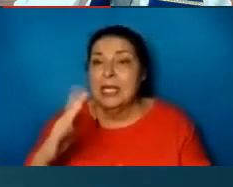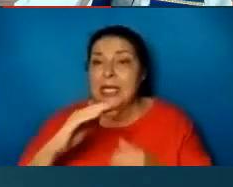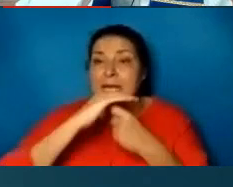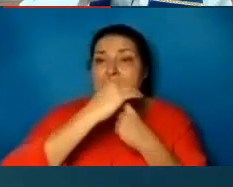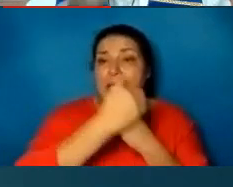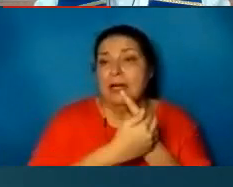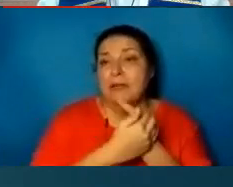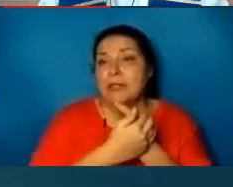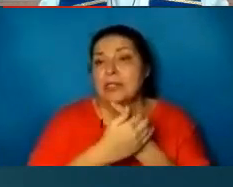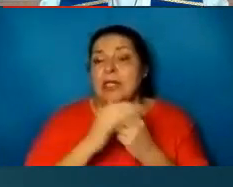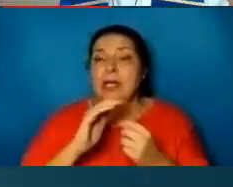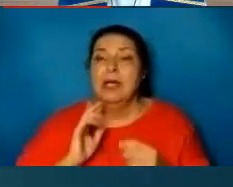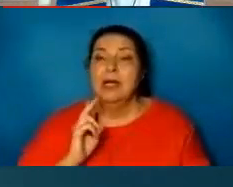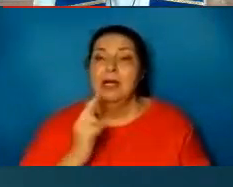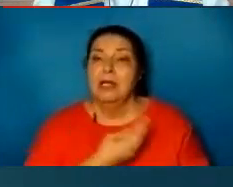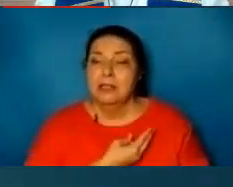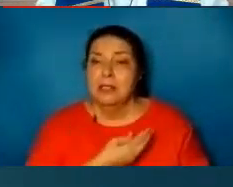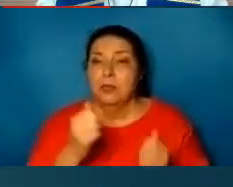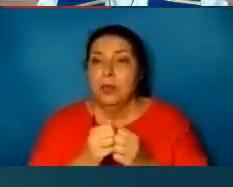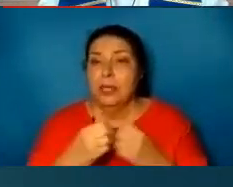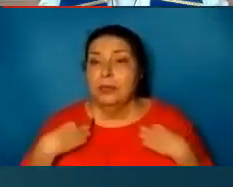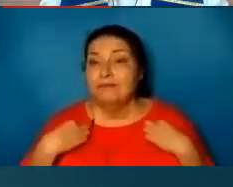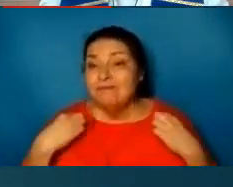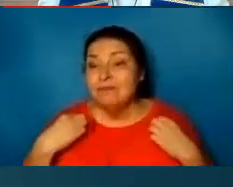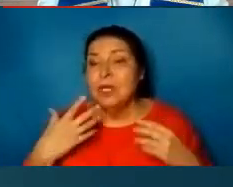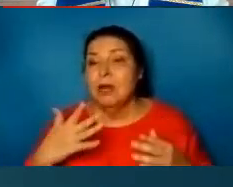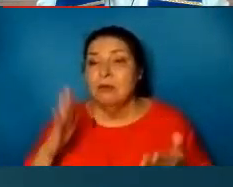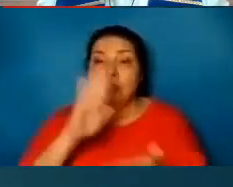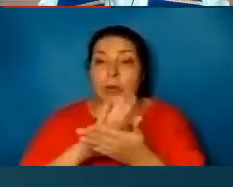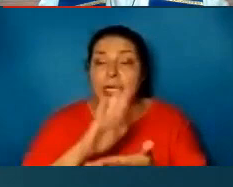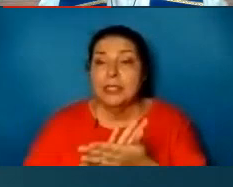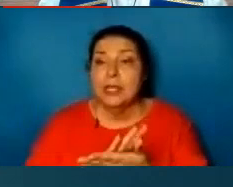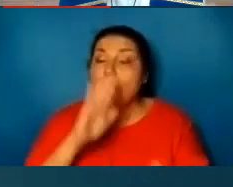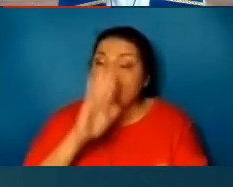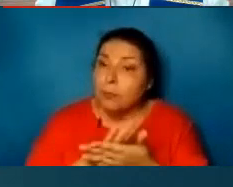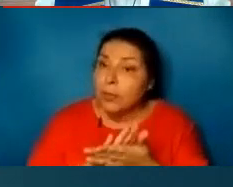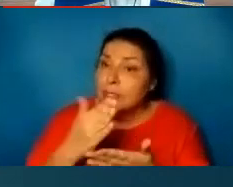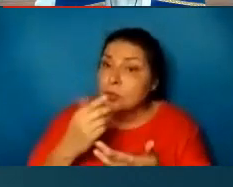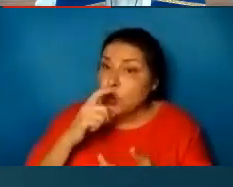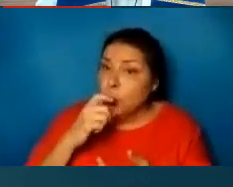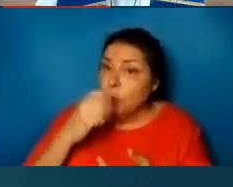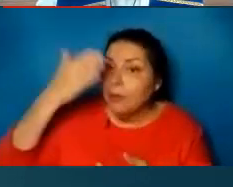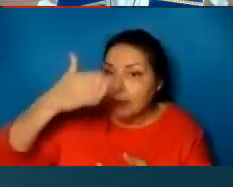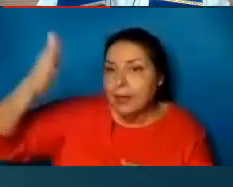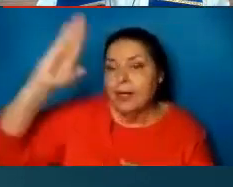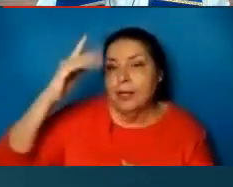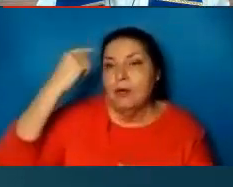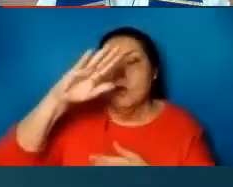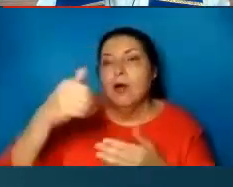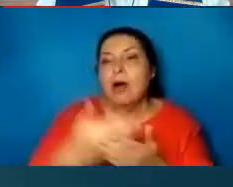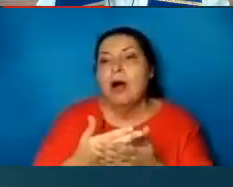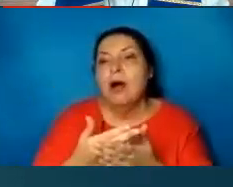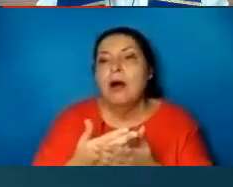excuse me, with the garment of praise. Praise to God from all, from whom all